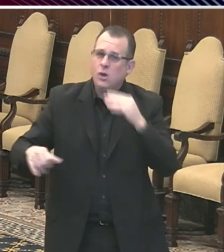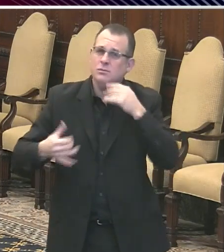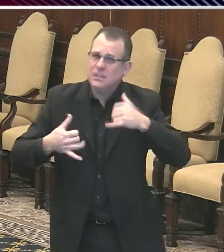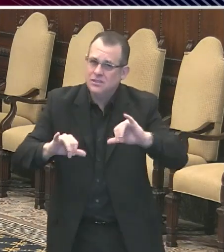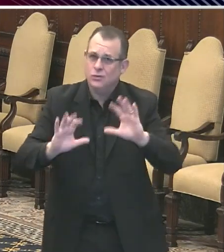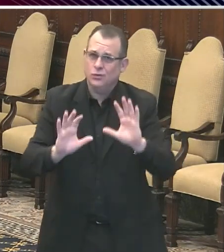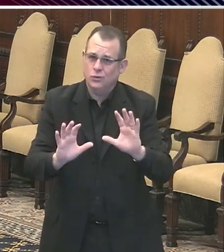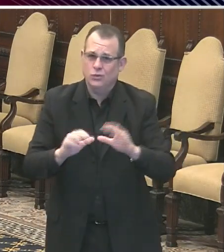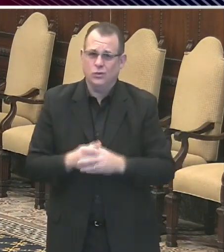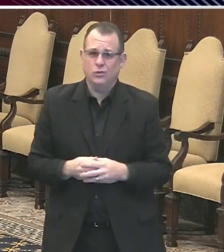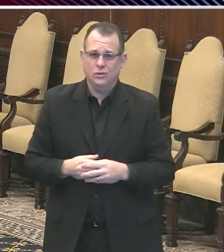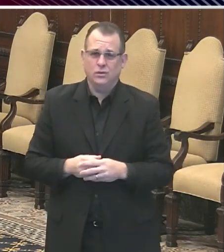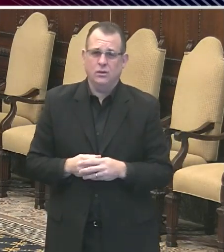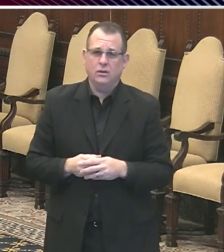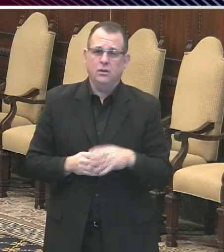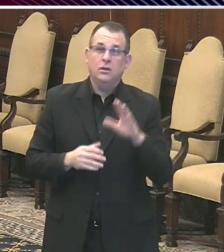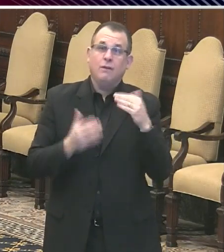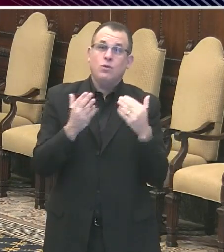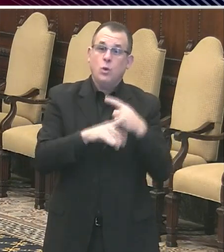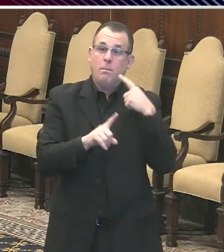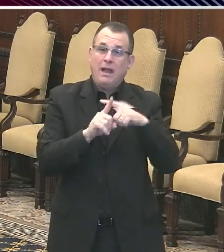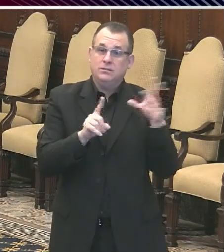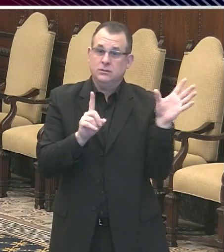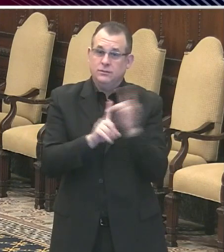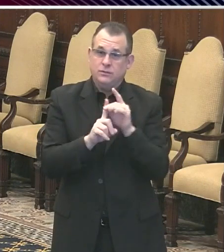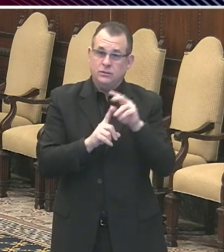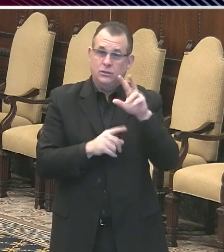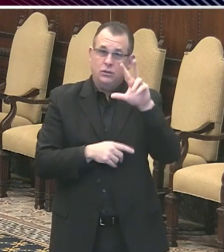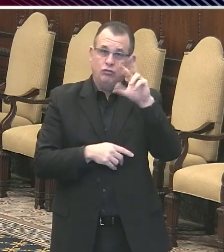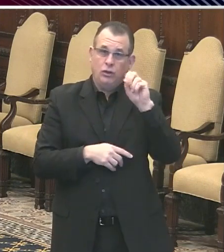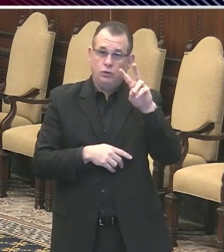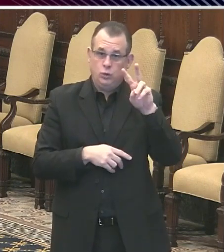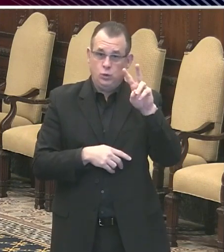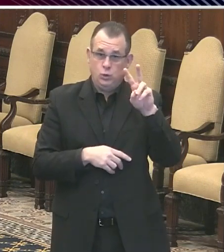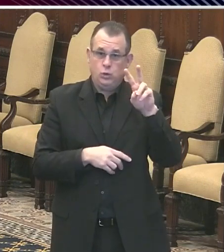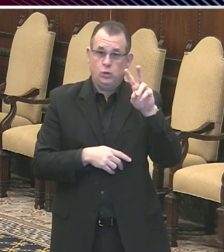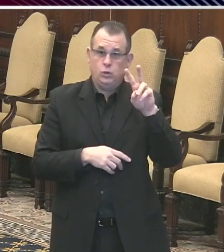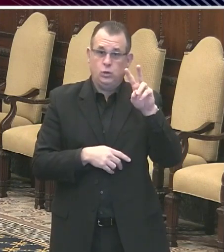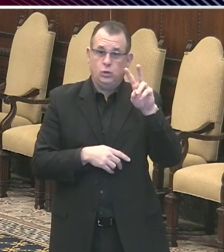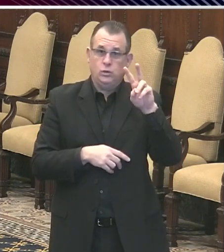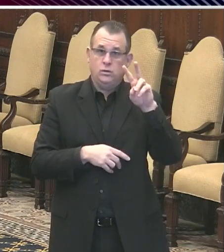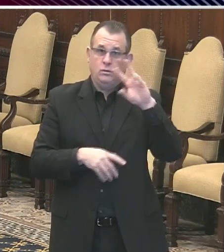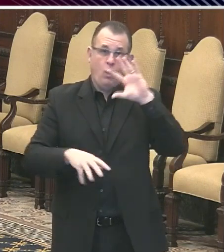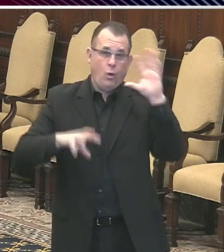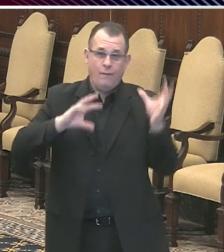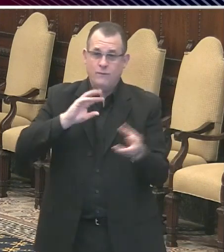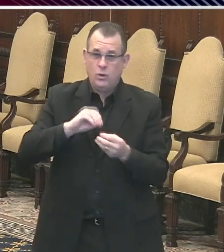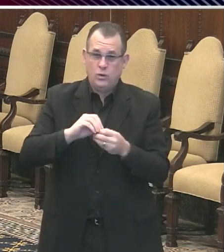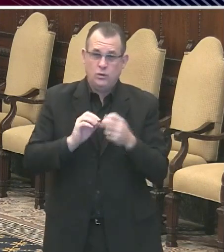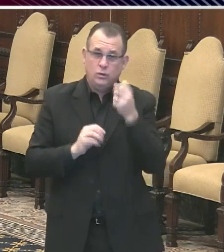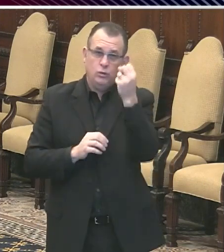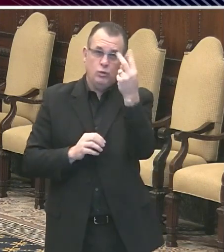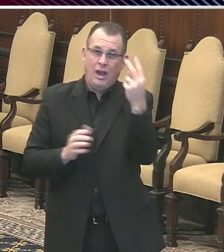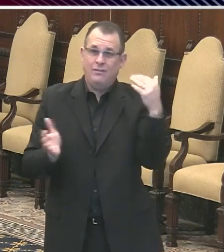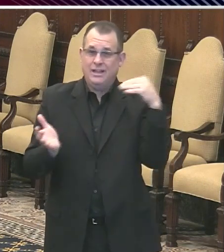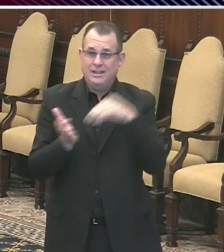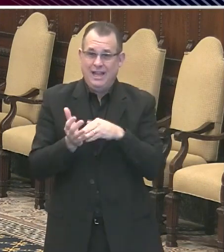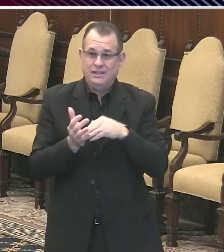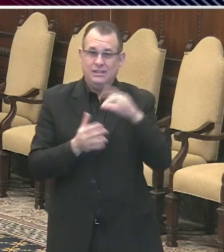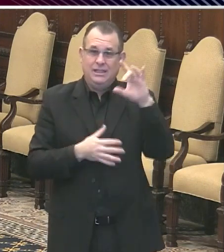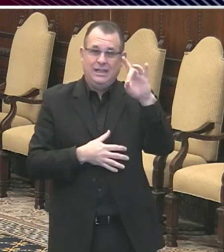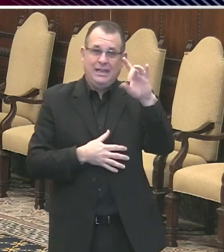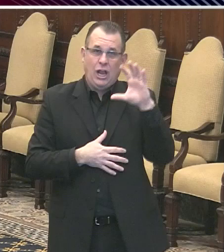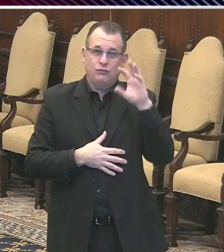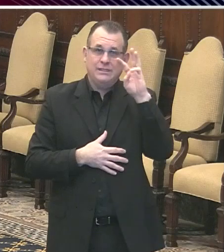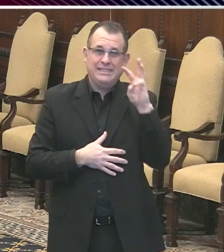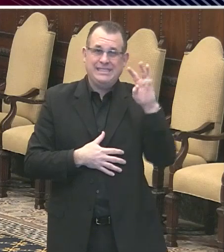cases of coronavirus infection reported in Philadelphia residents, bringing us to a total of 12,868 since the beginning of the epidemic. Now